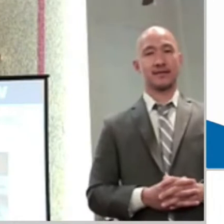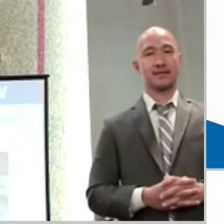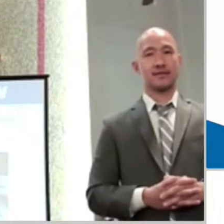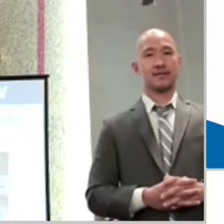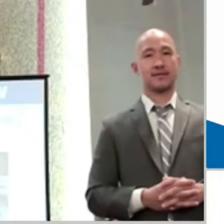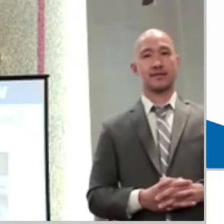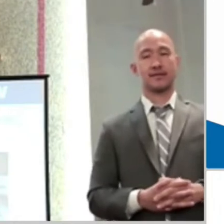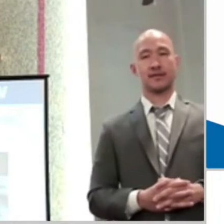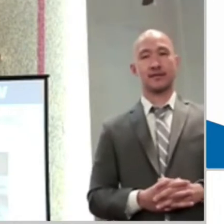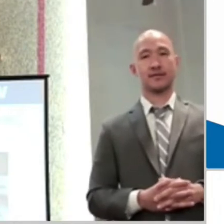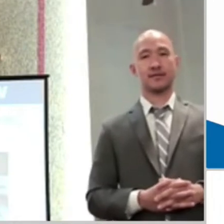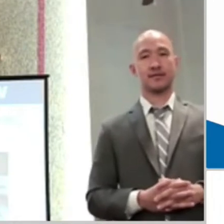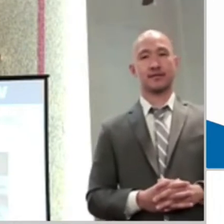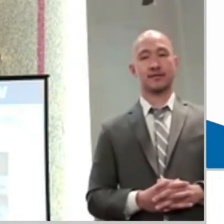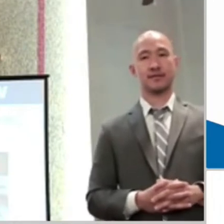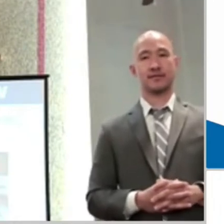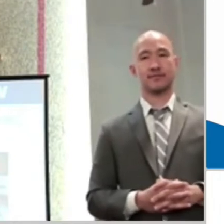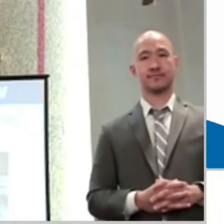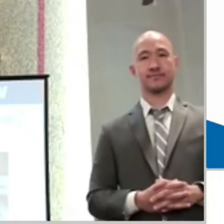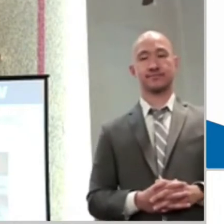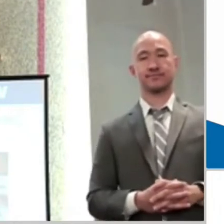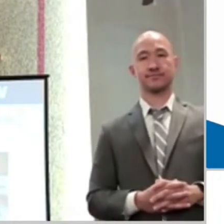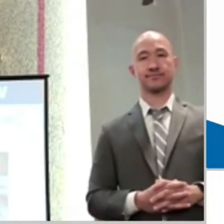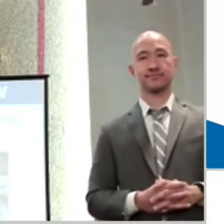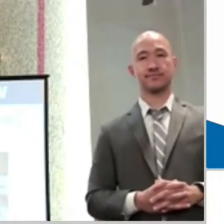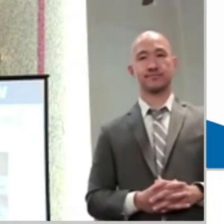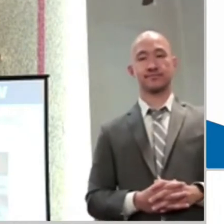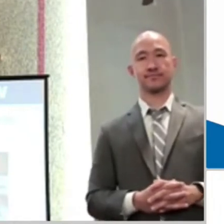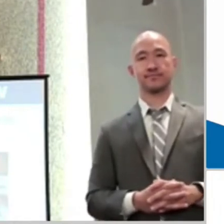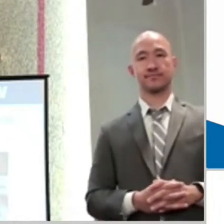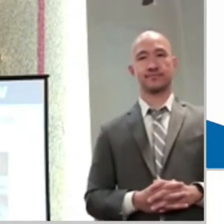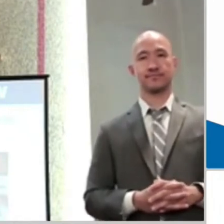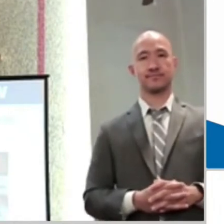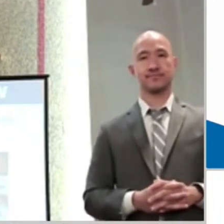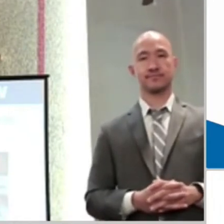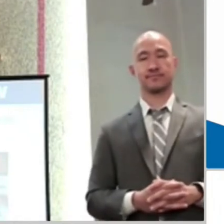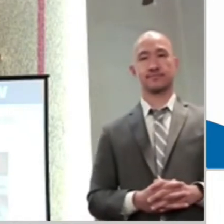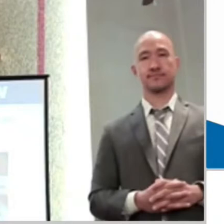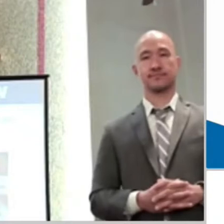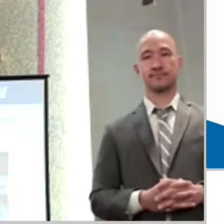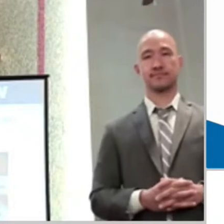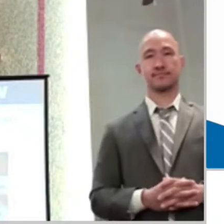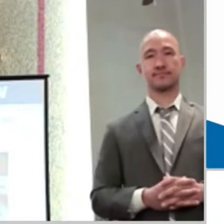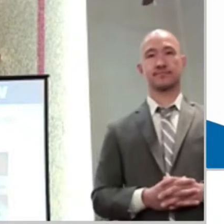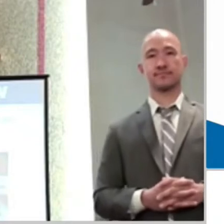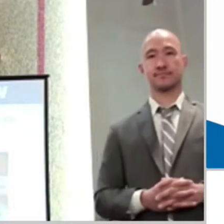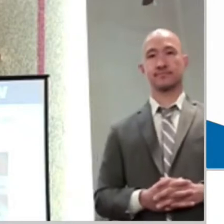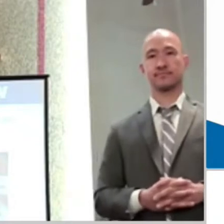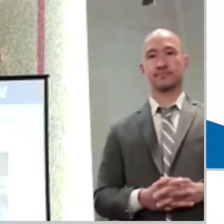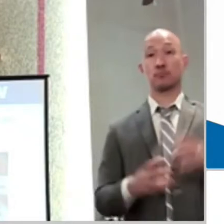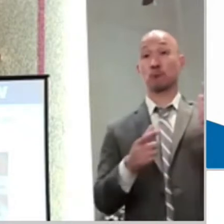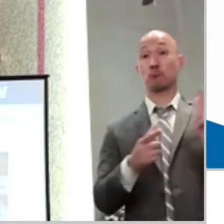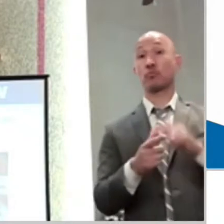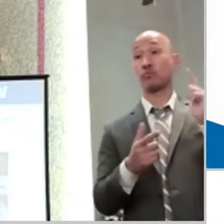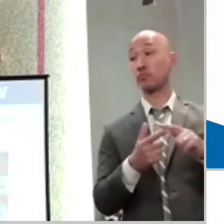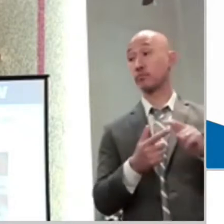taking every Sunday? And what does it mean for me? And so when you come here on Sunday, you're ready to take it.